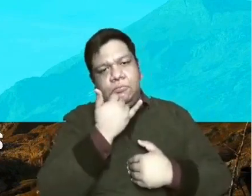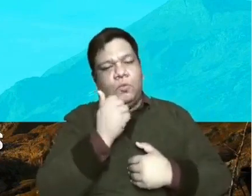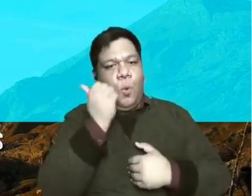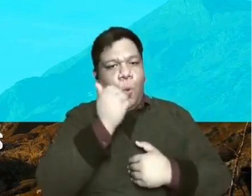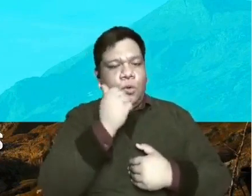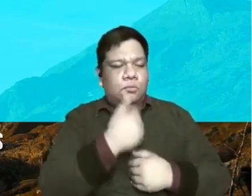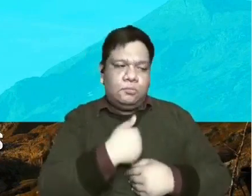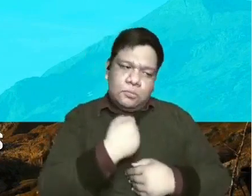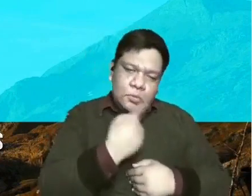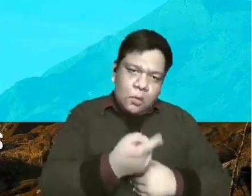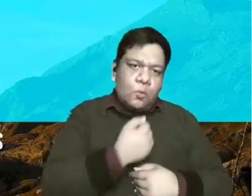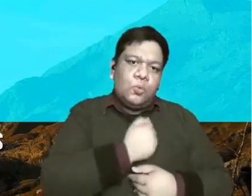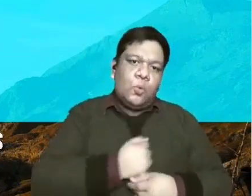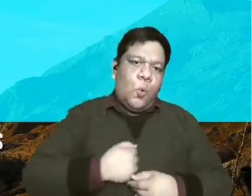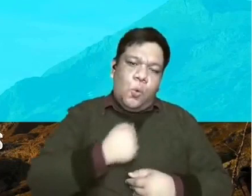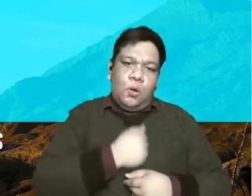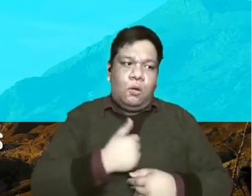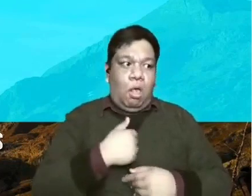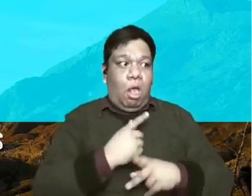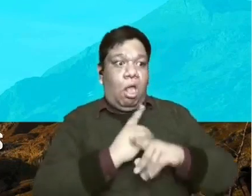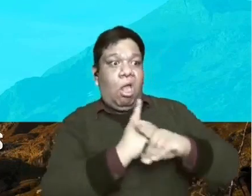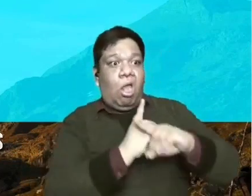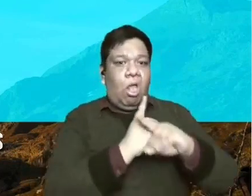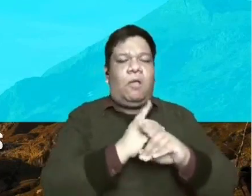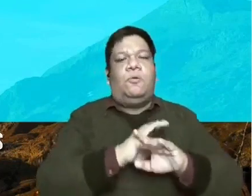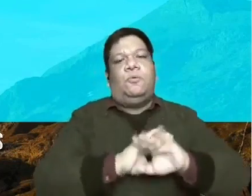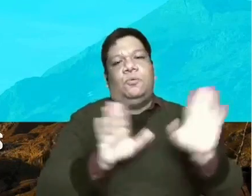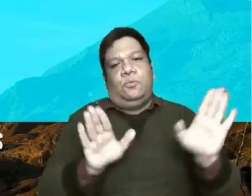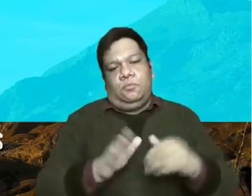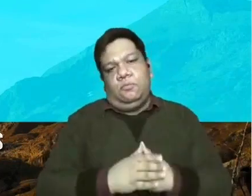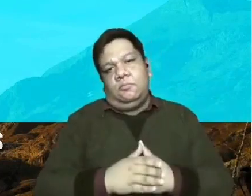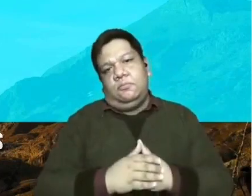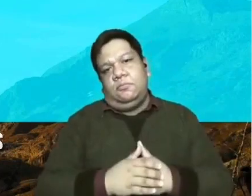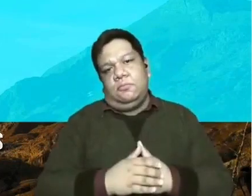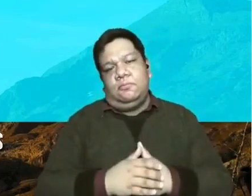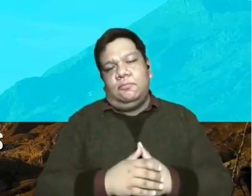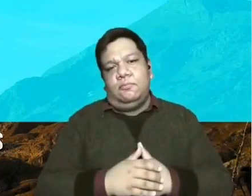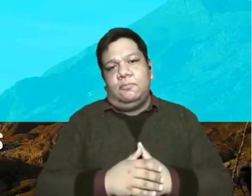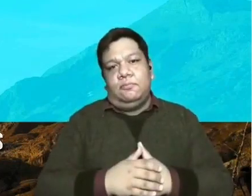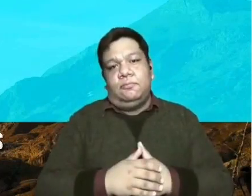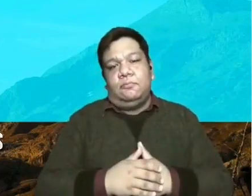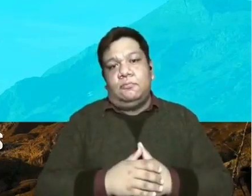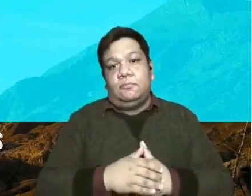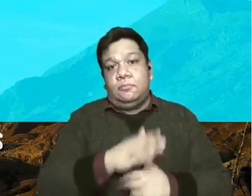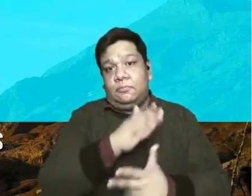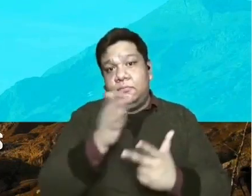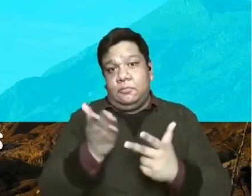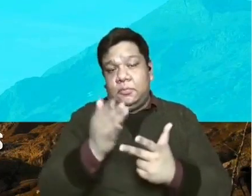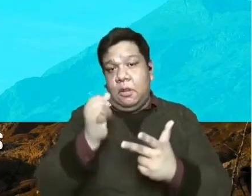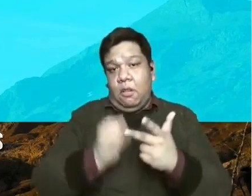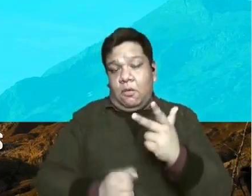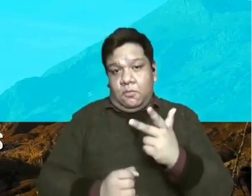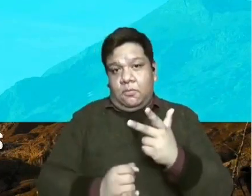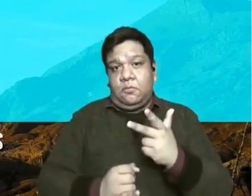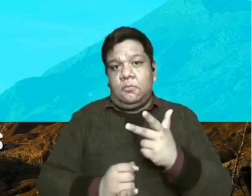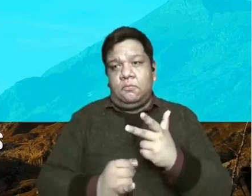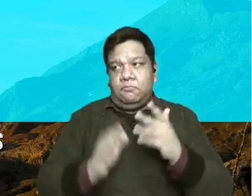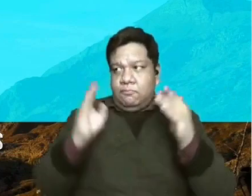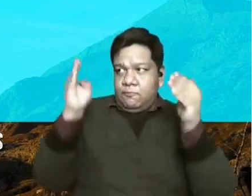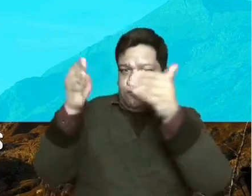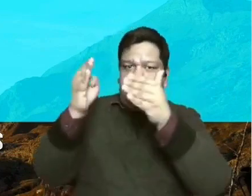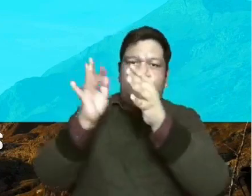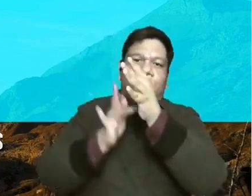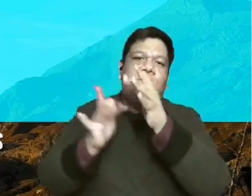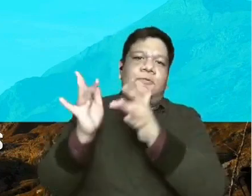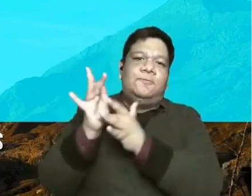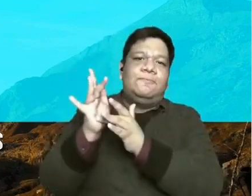always be ready to say sorry and never be self protective do not be defensive and last center